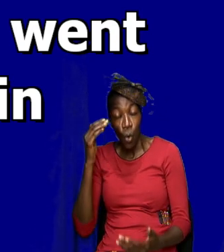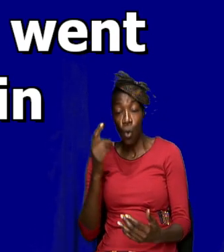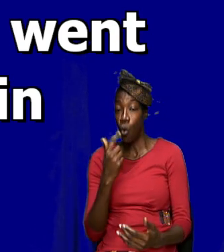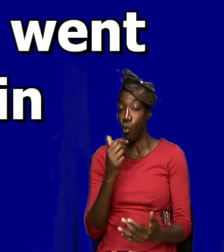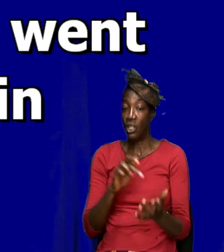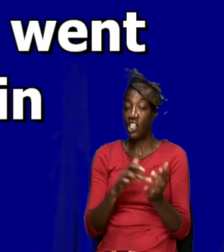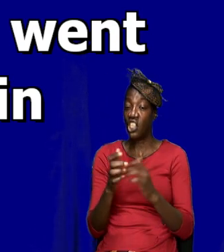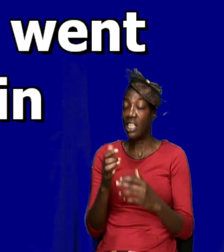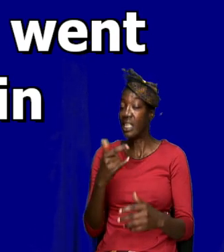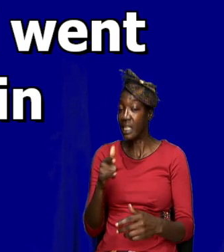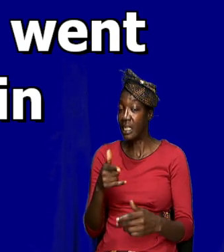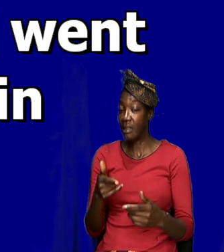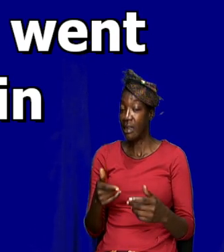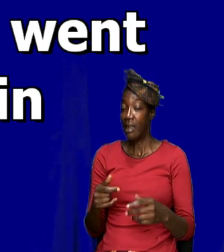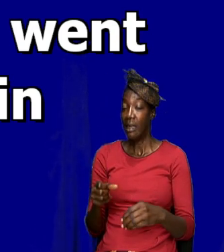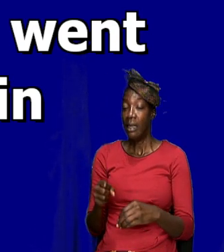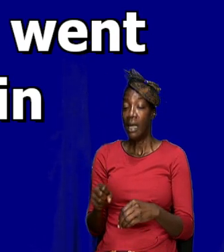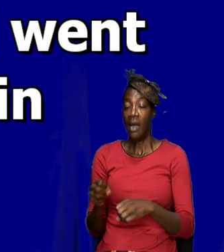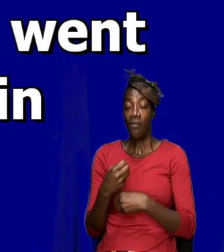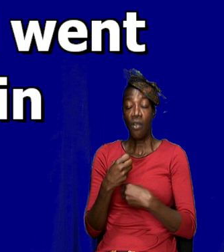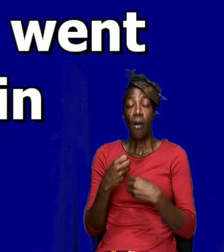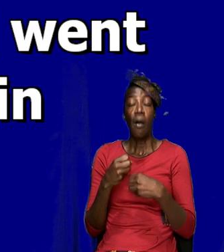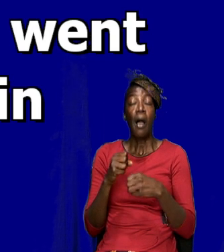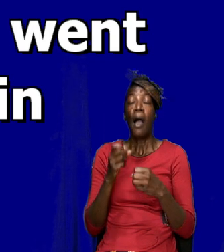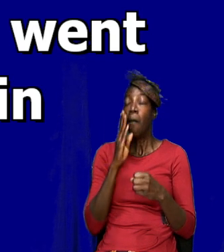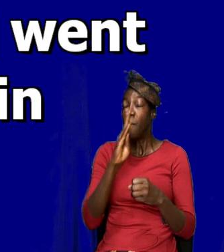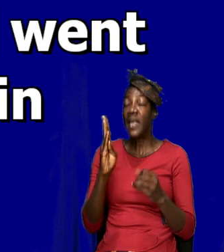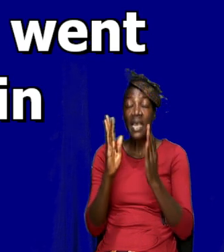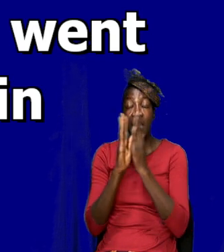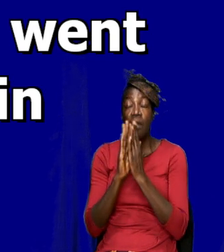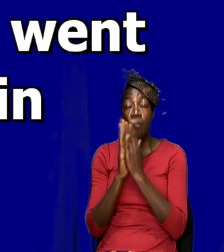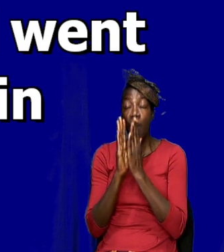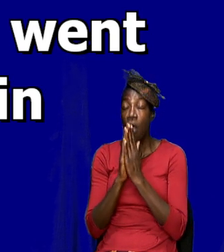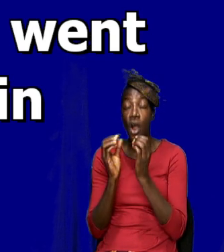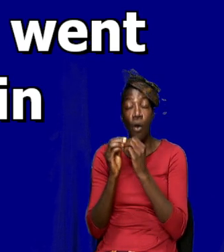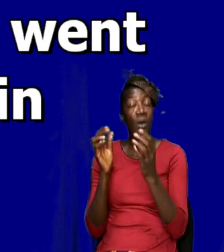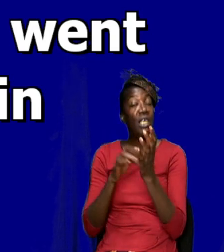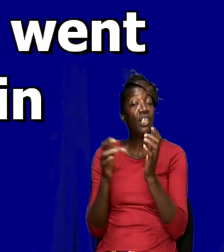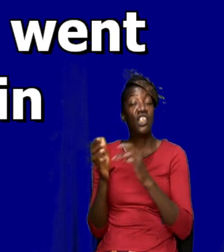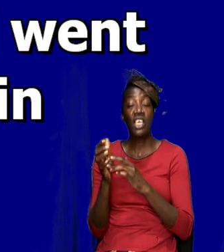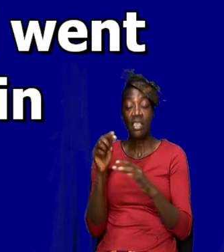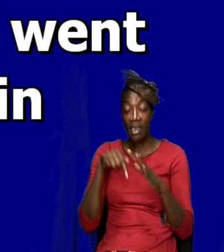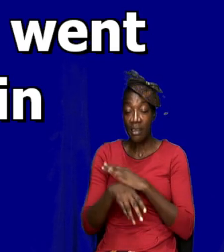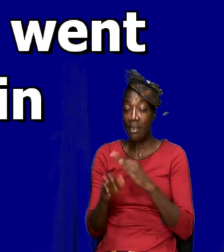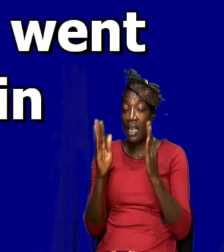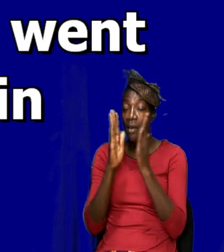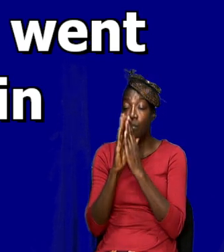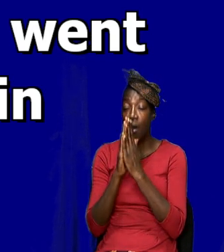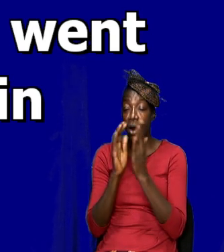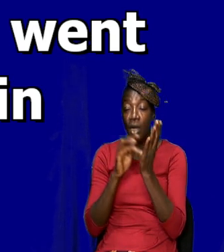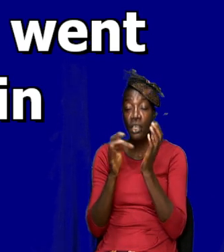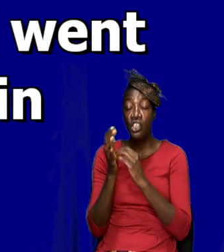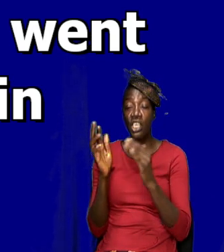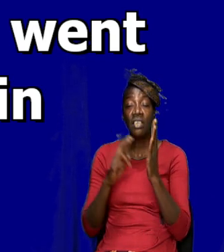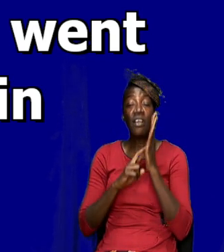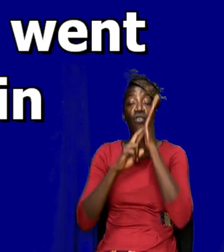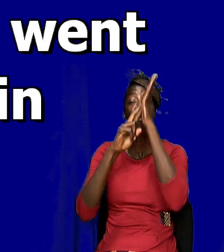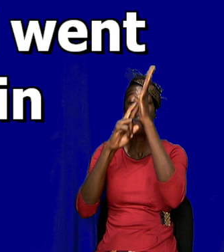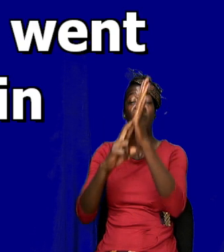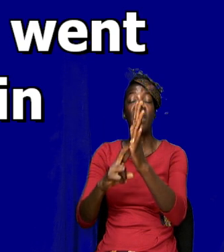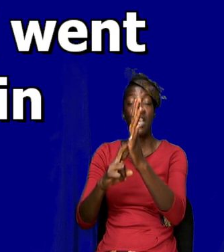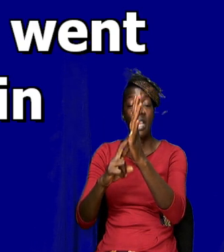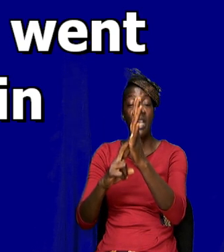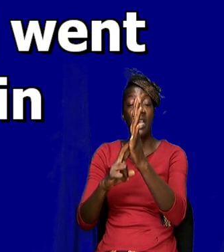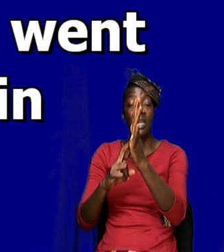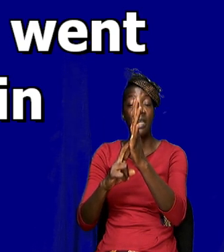is, you have to spend time in prayer with him. Because it is in prayer that he revealed. You understand what I'm